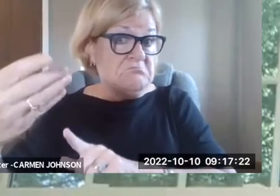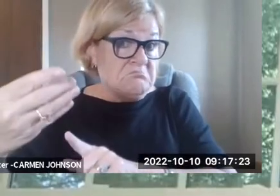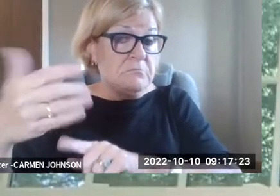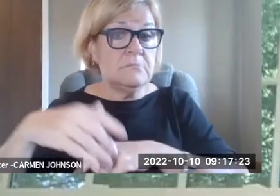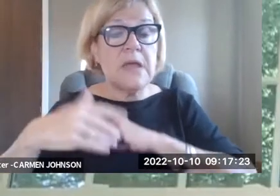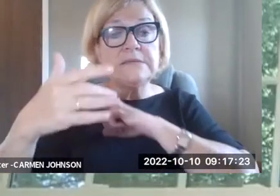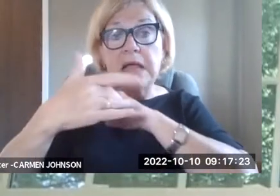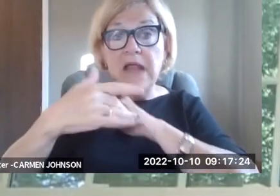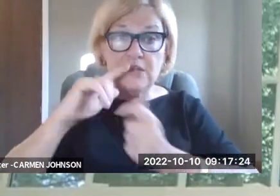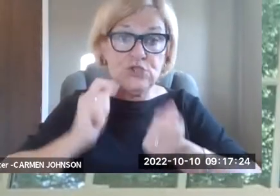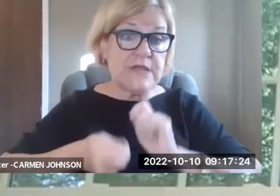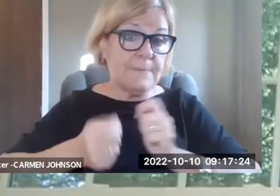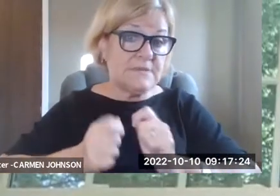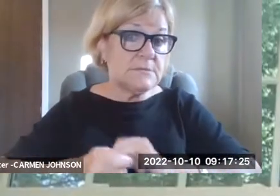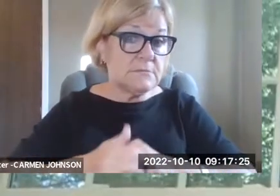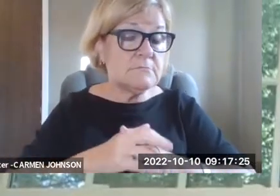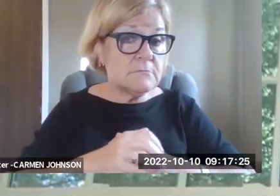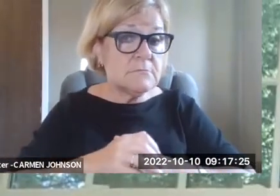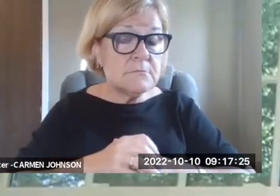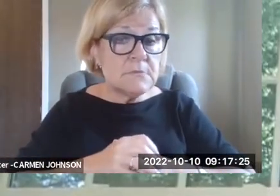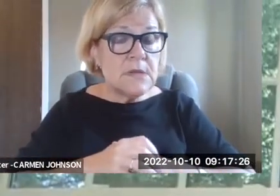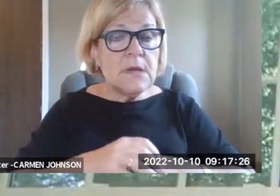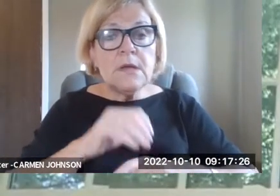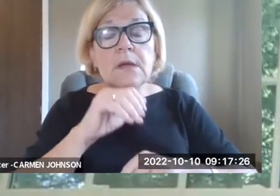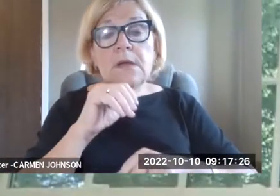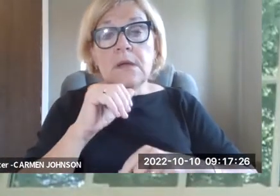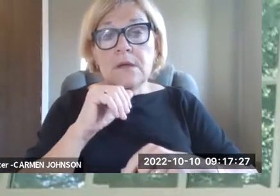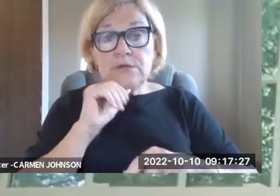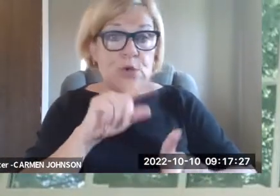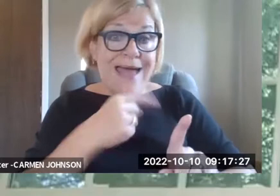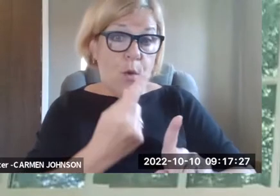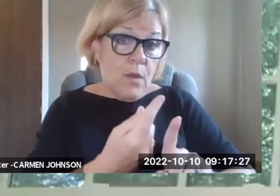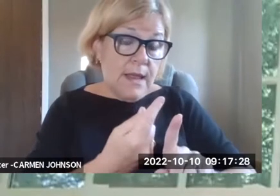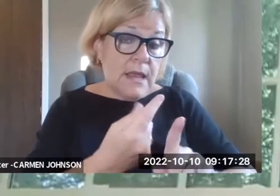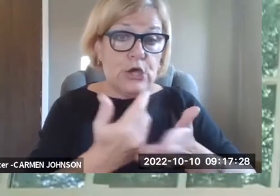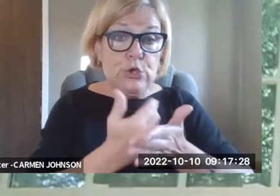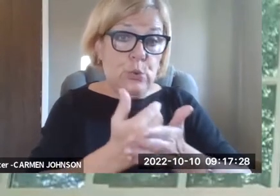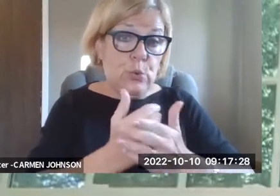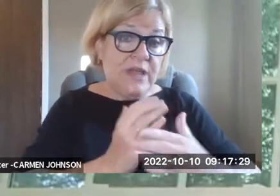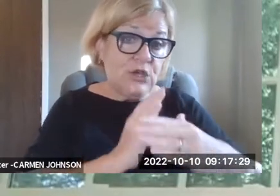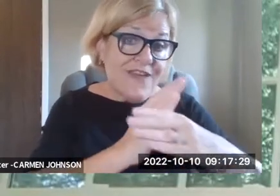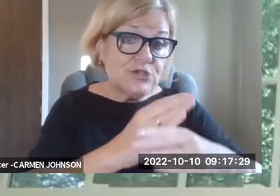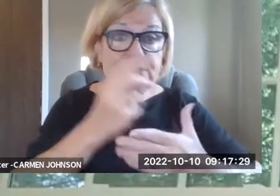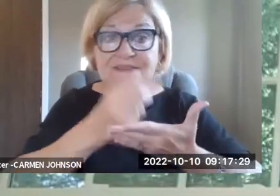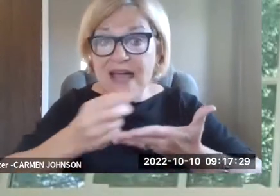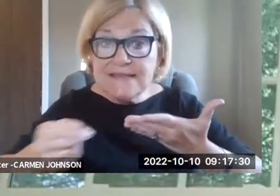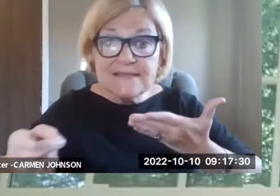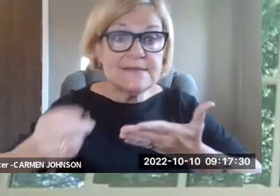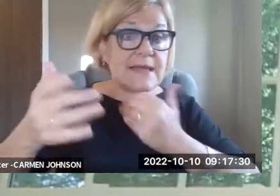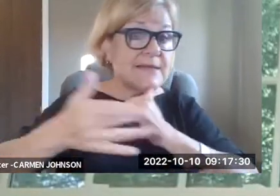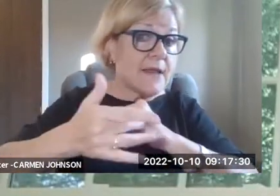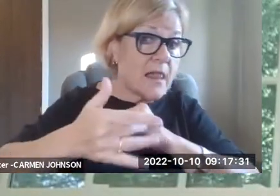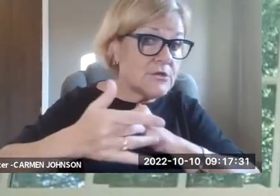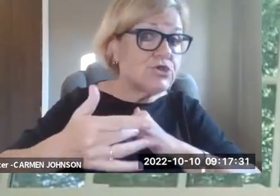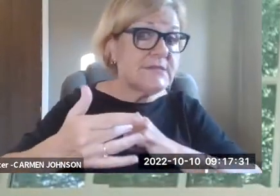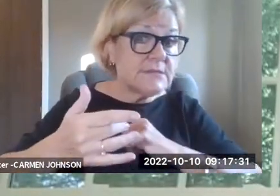needed the first day that they entered may be different than what they need a few months later. Um, and similarly technology adapts. Um, so